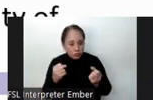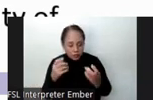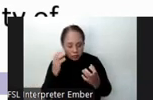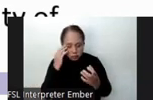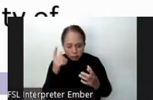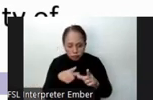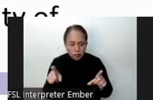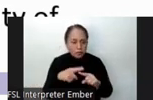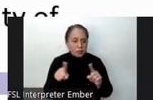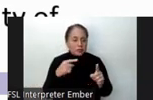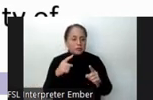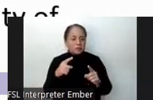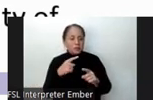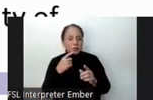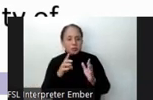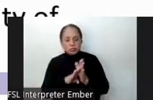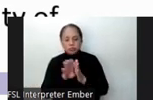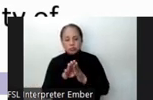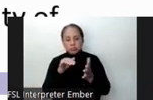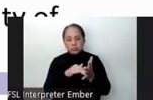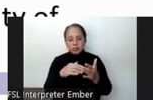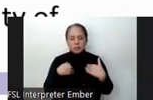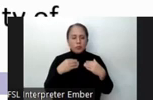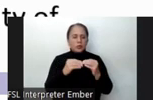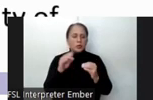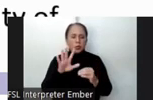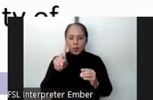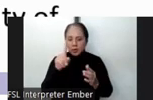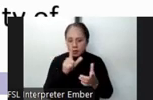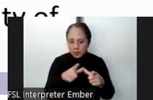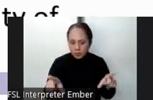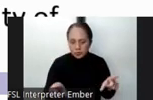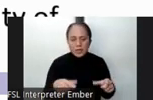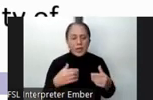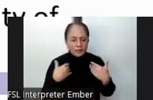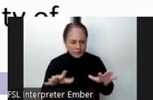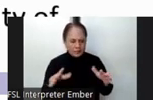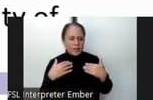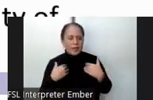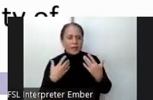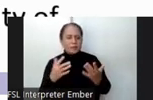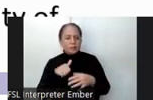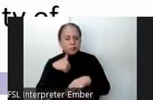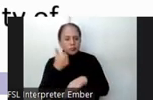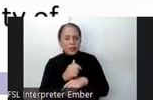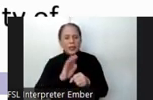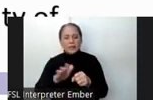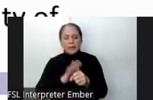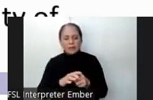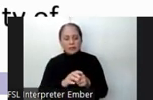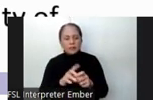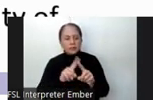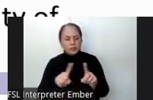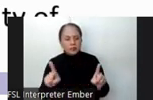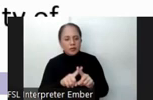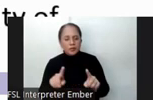that literacy development of learners with more than one language has been found to be substantively different from those of